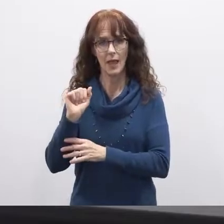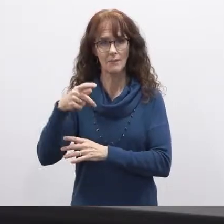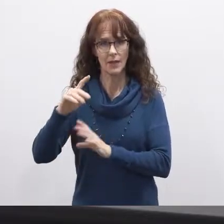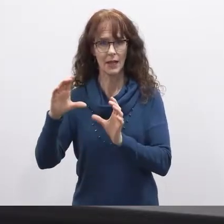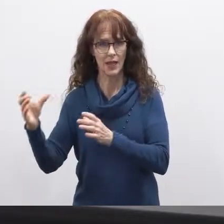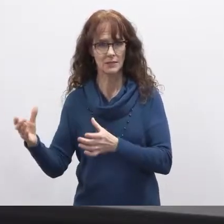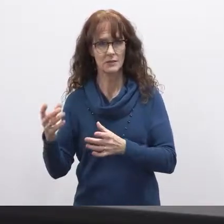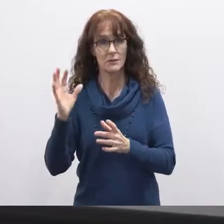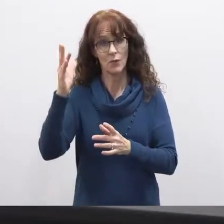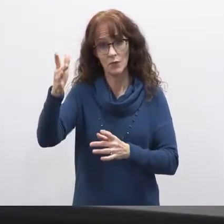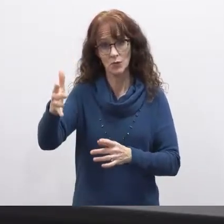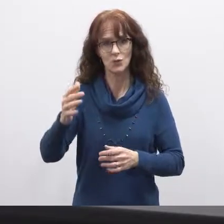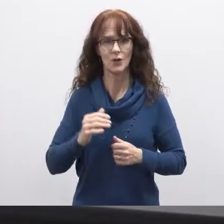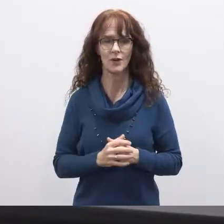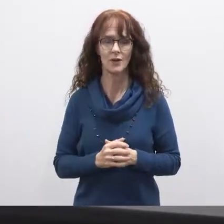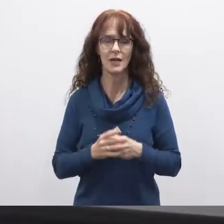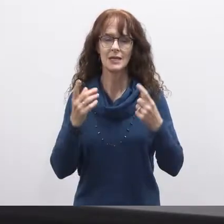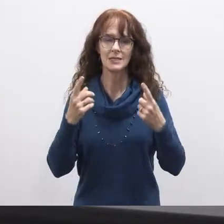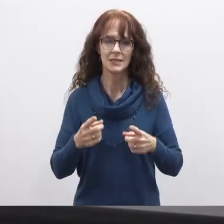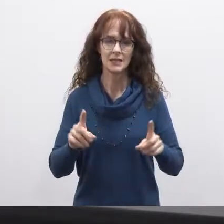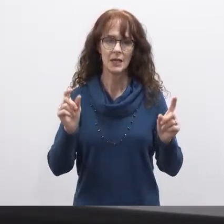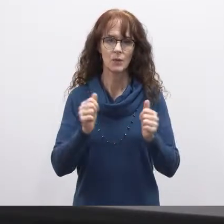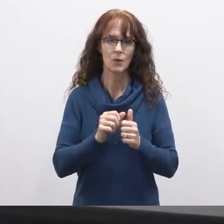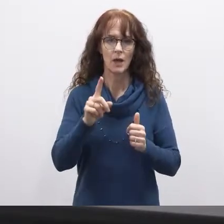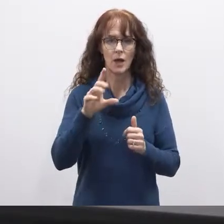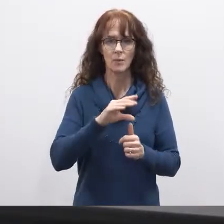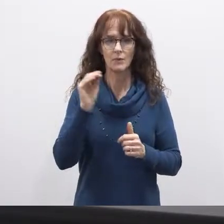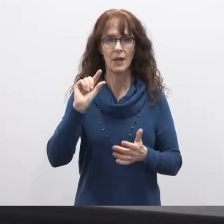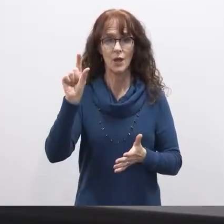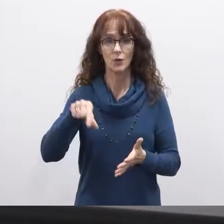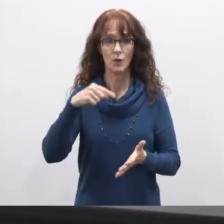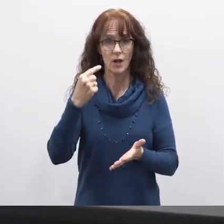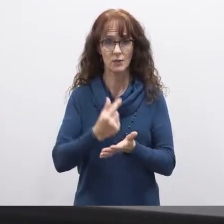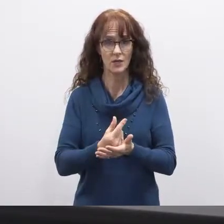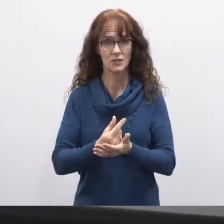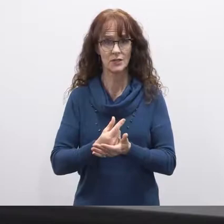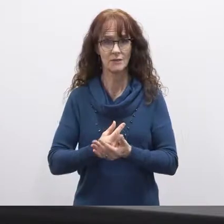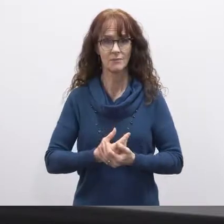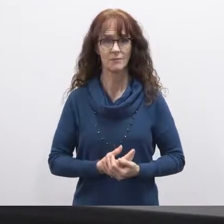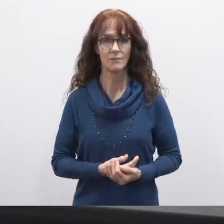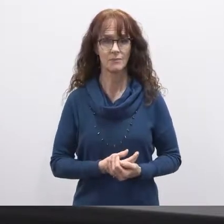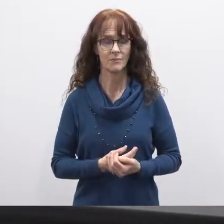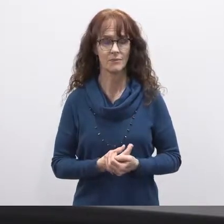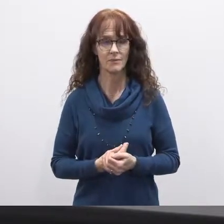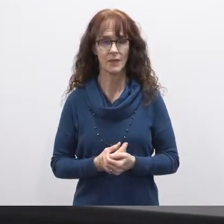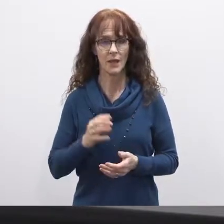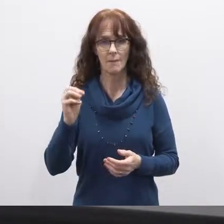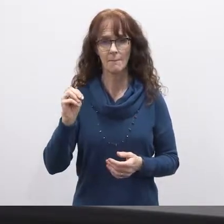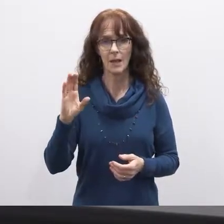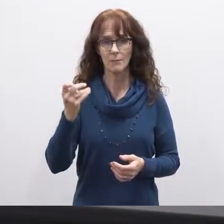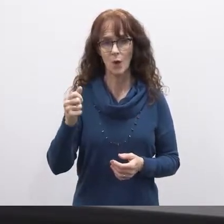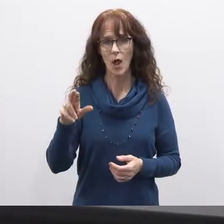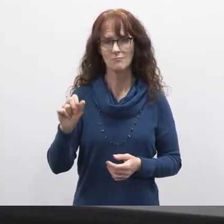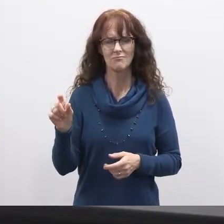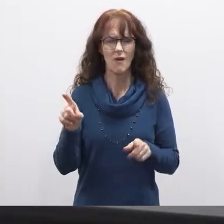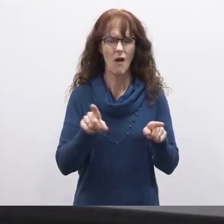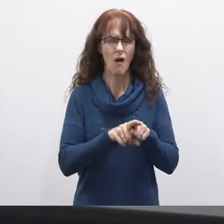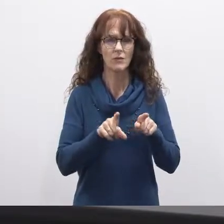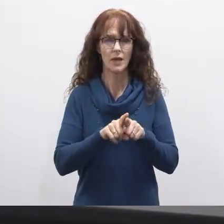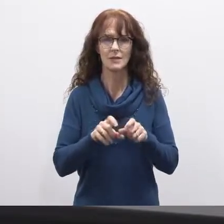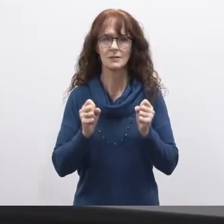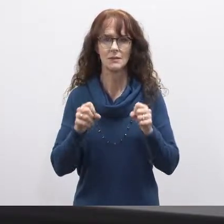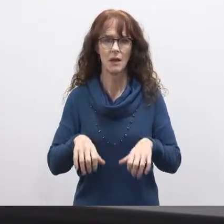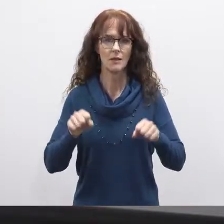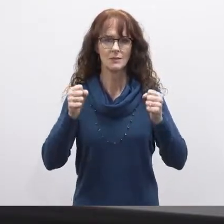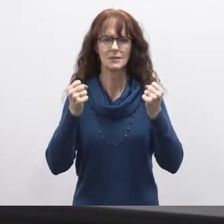for the future while succeeding with a hundred percent graduation rate mcbride has also held several events